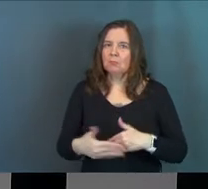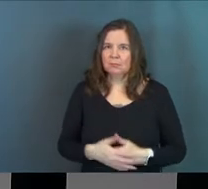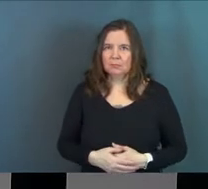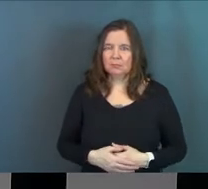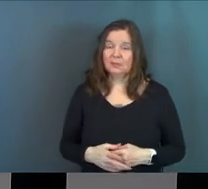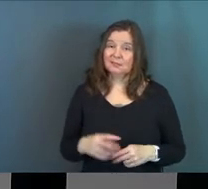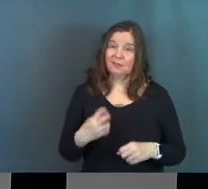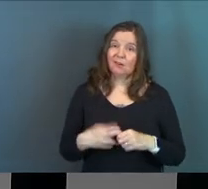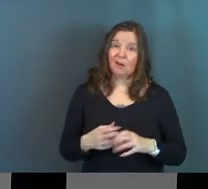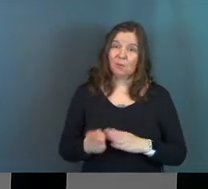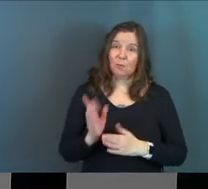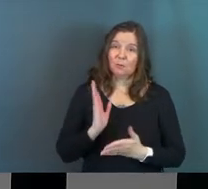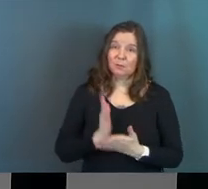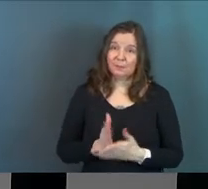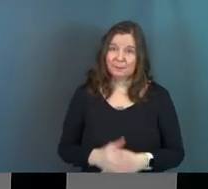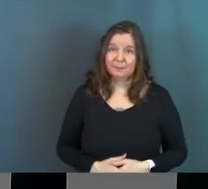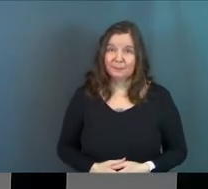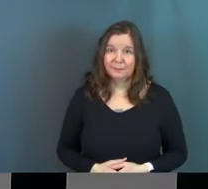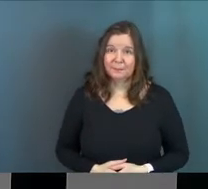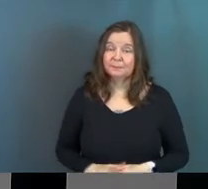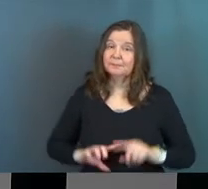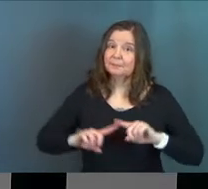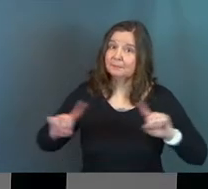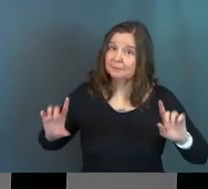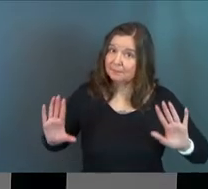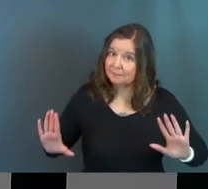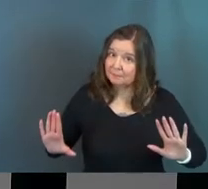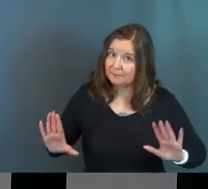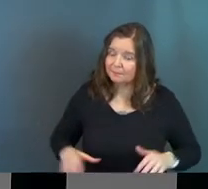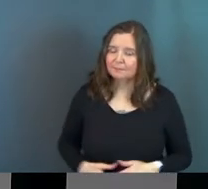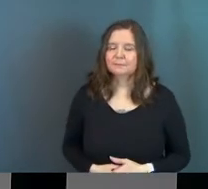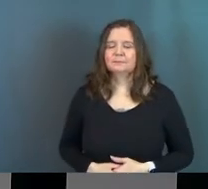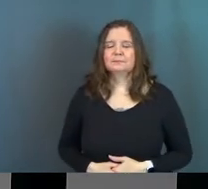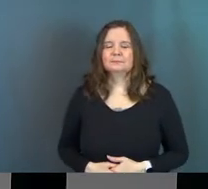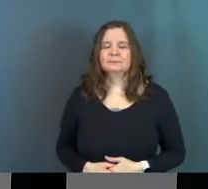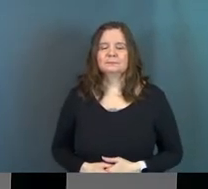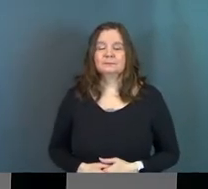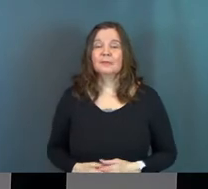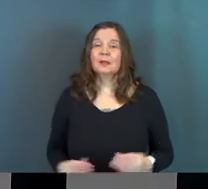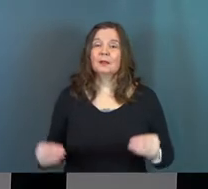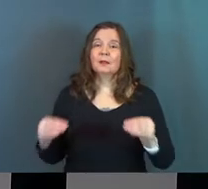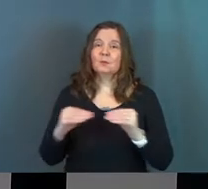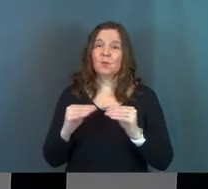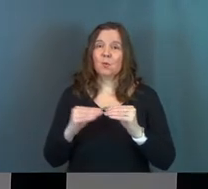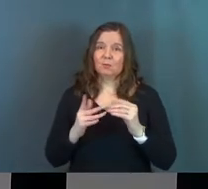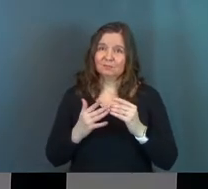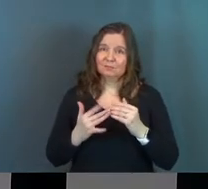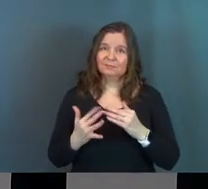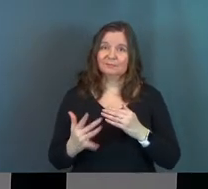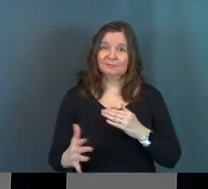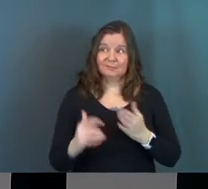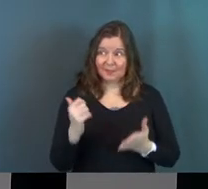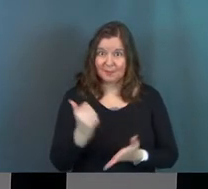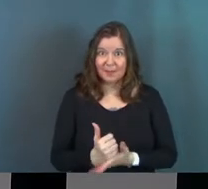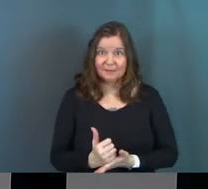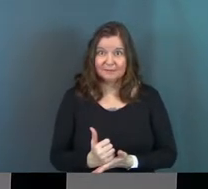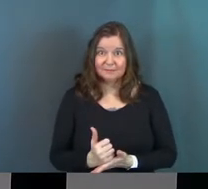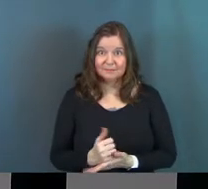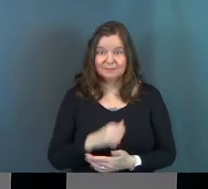It's a very hard moment to stop. But there's more to the story. Amen?